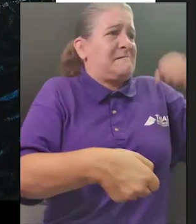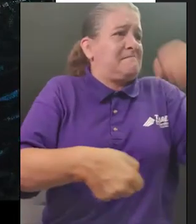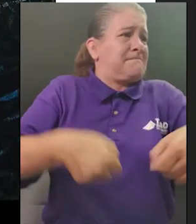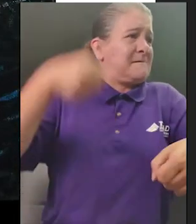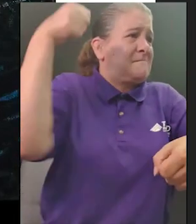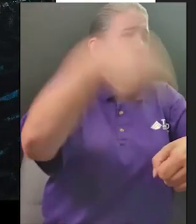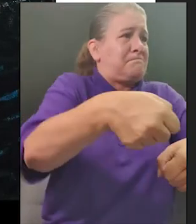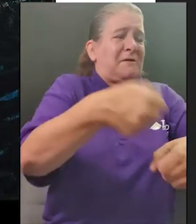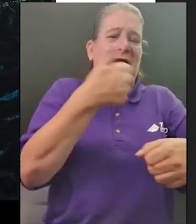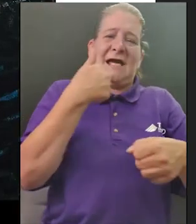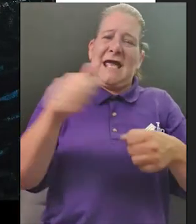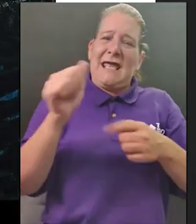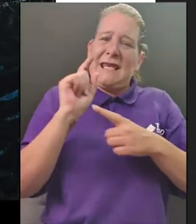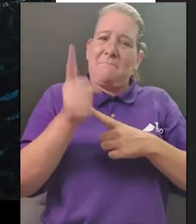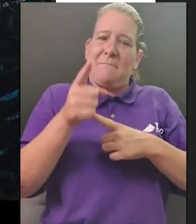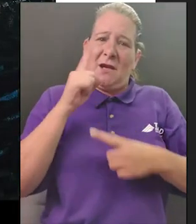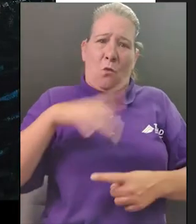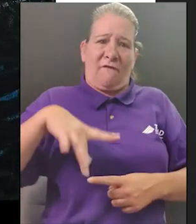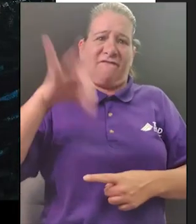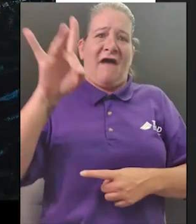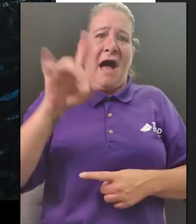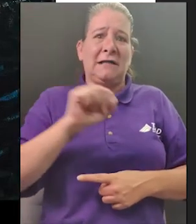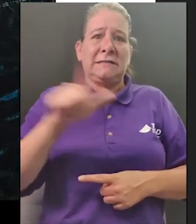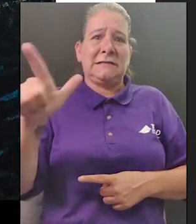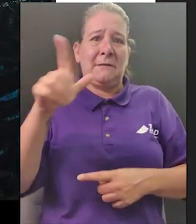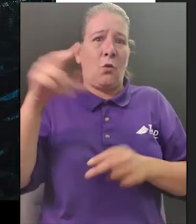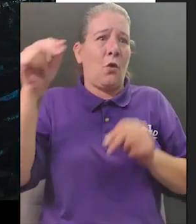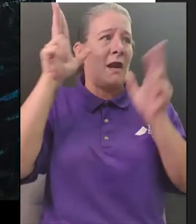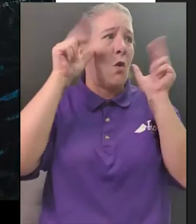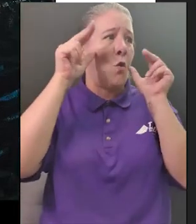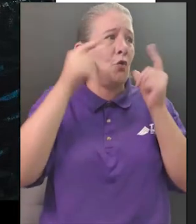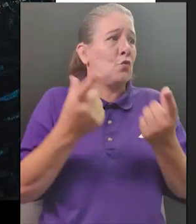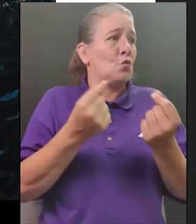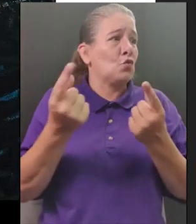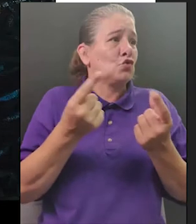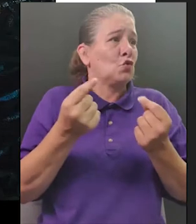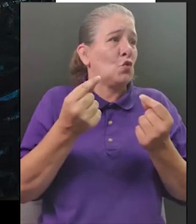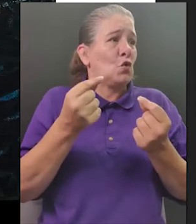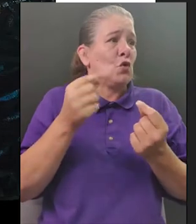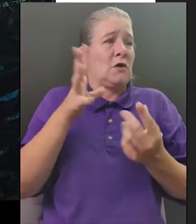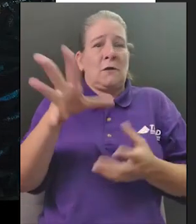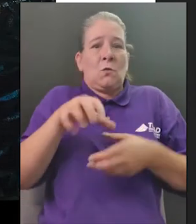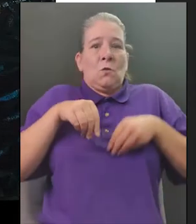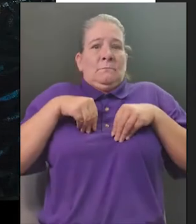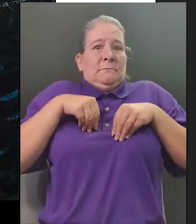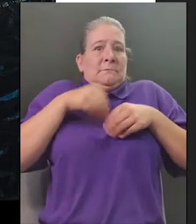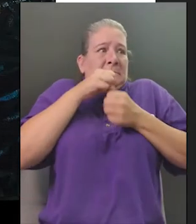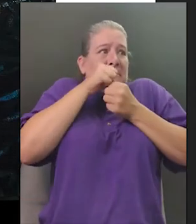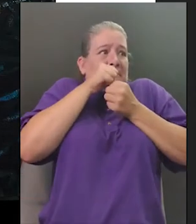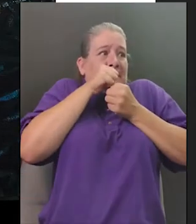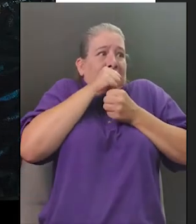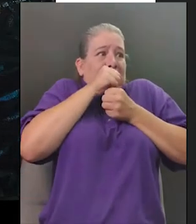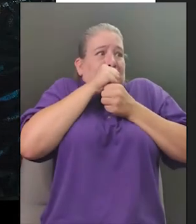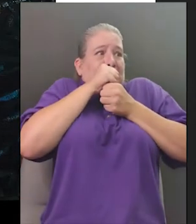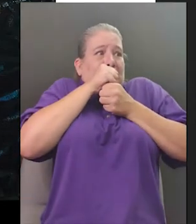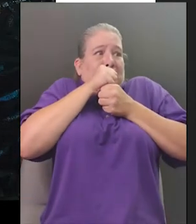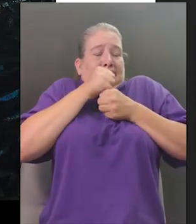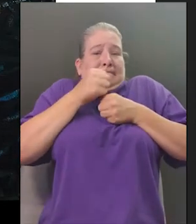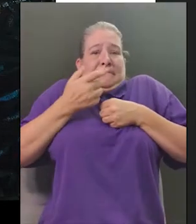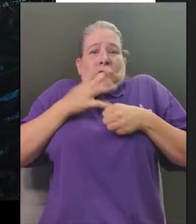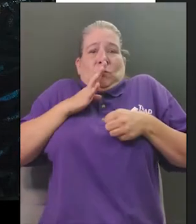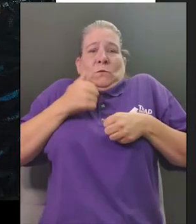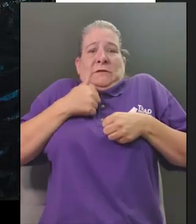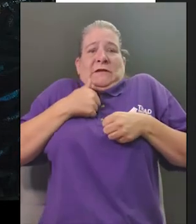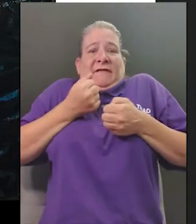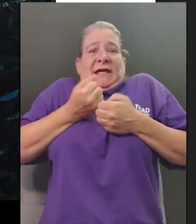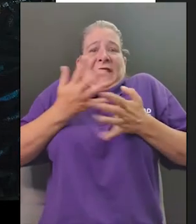man asked his footsteps trampled the underbrush at any moment he would find them sibyl clenched her